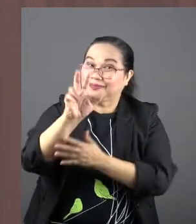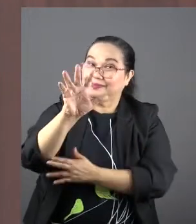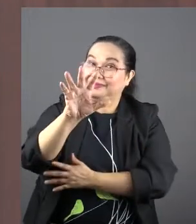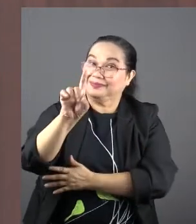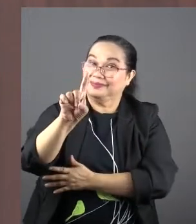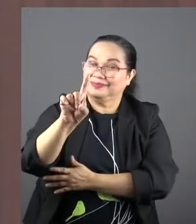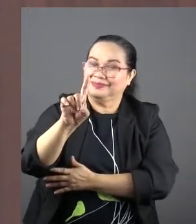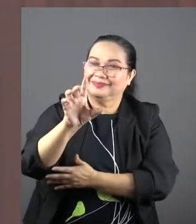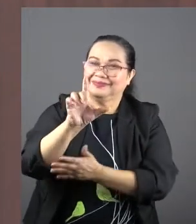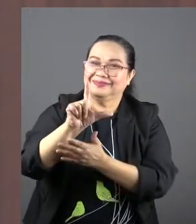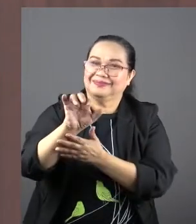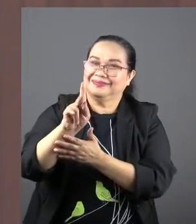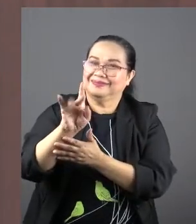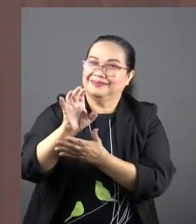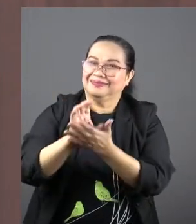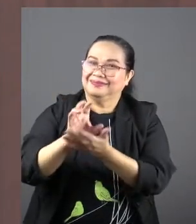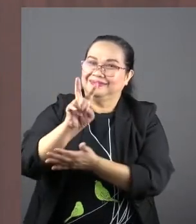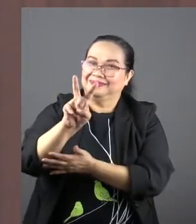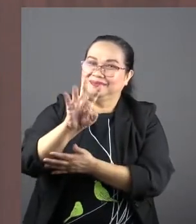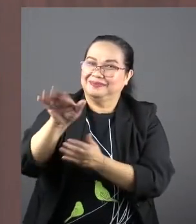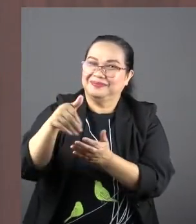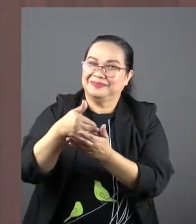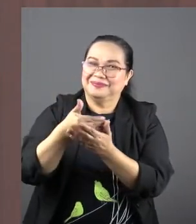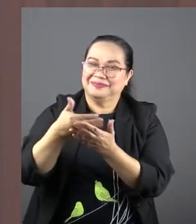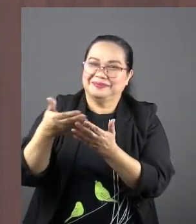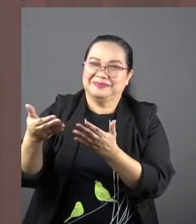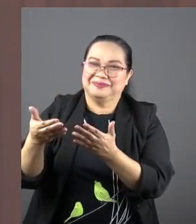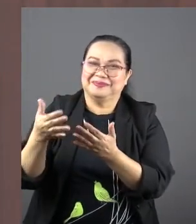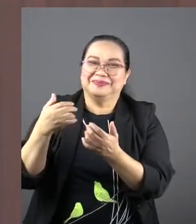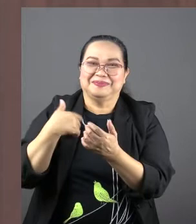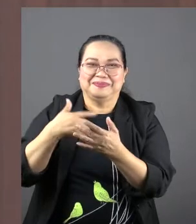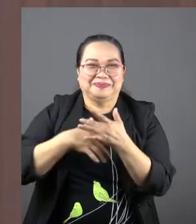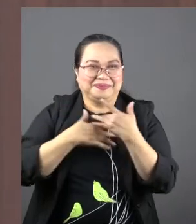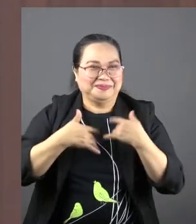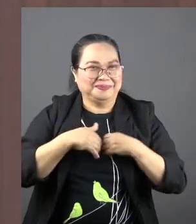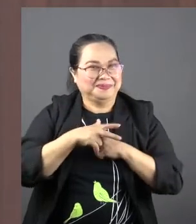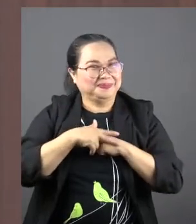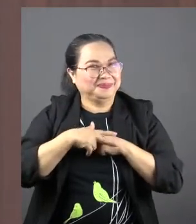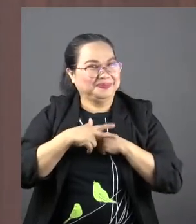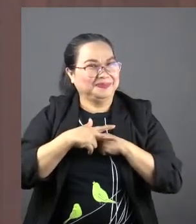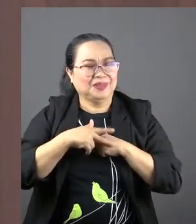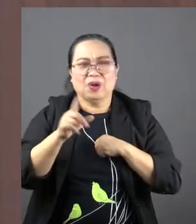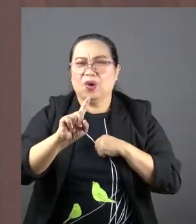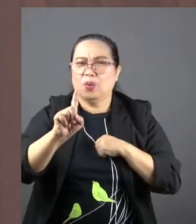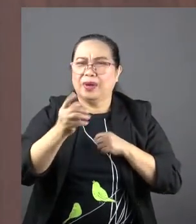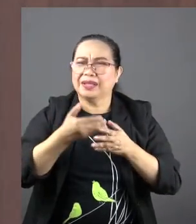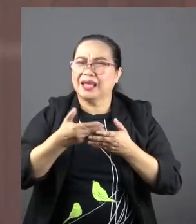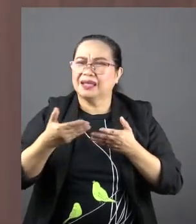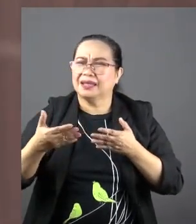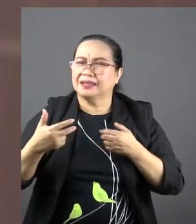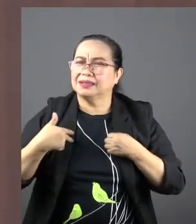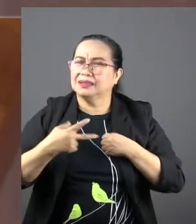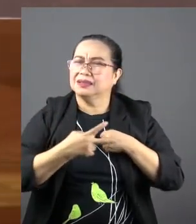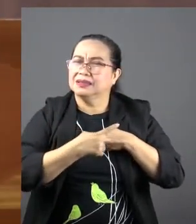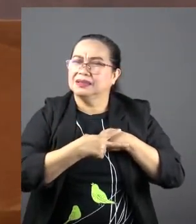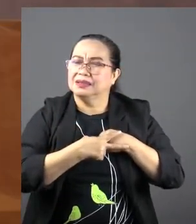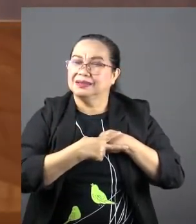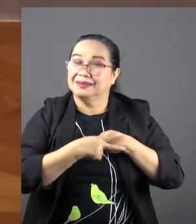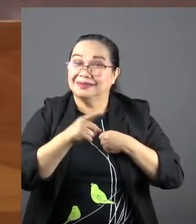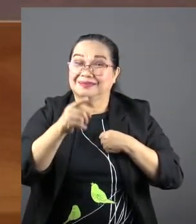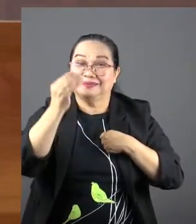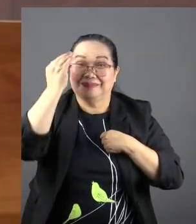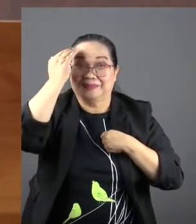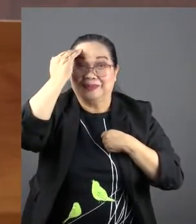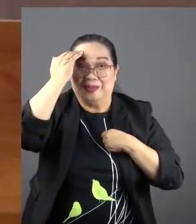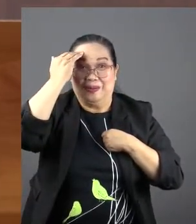chapter 2 Mary treasured up all these things in her heart. what things did you not know I